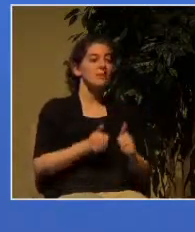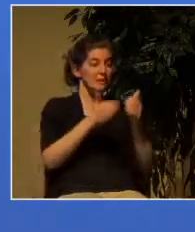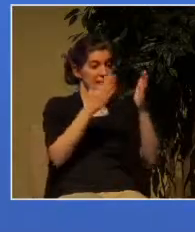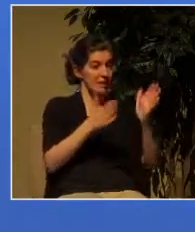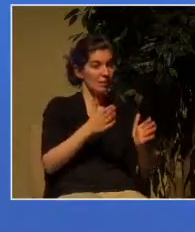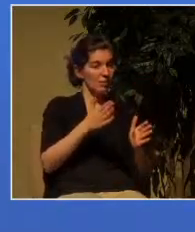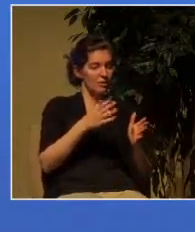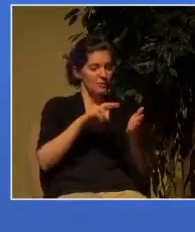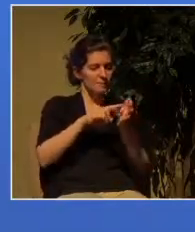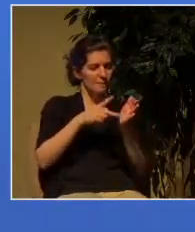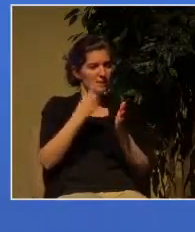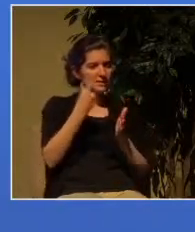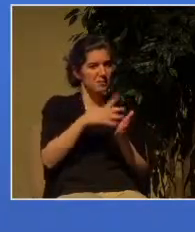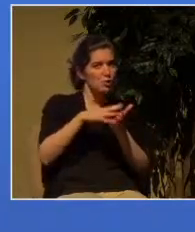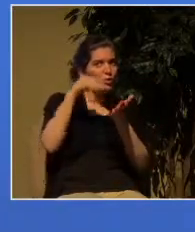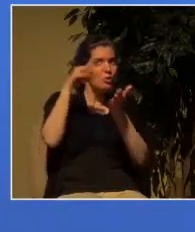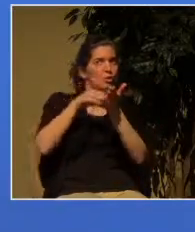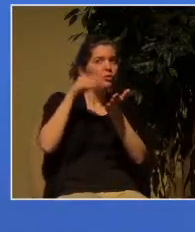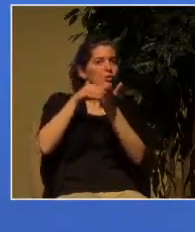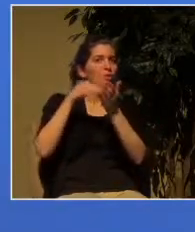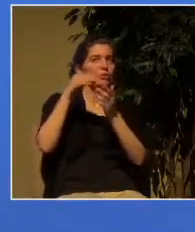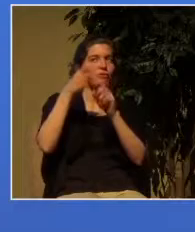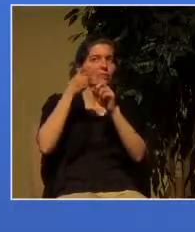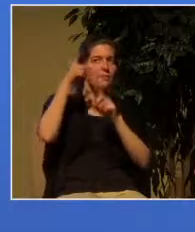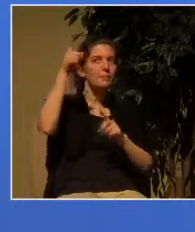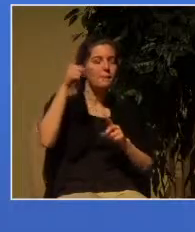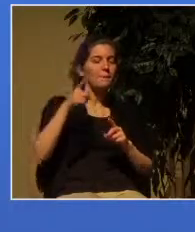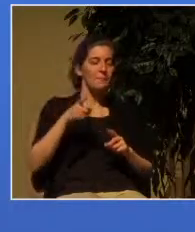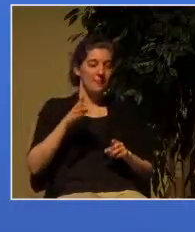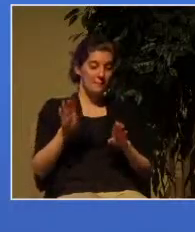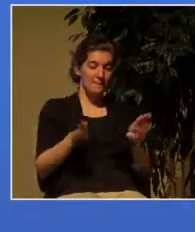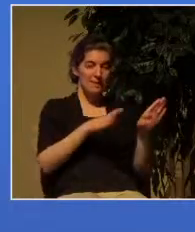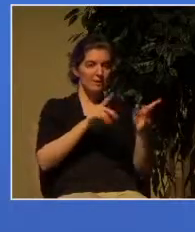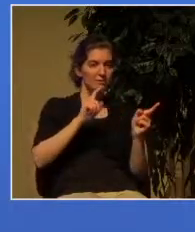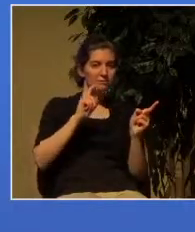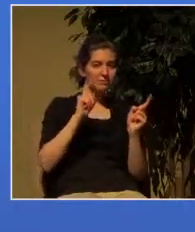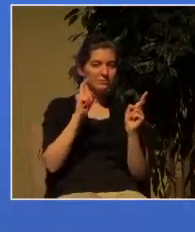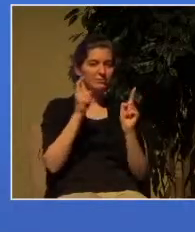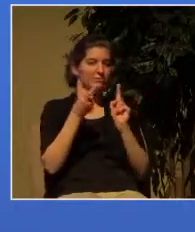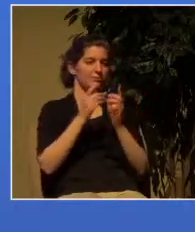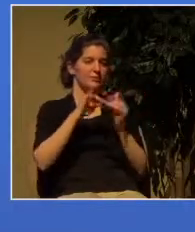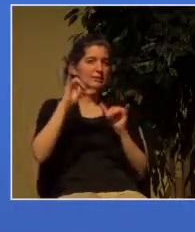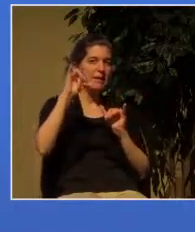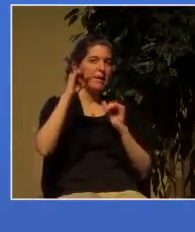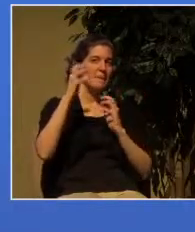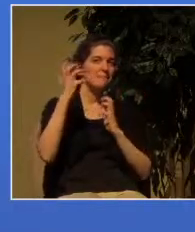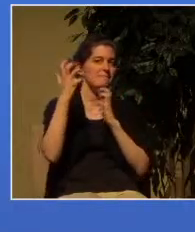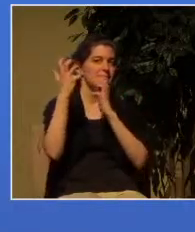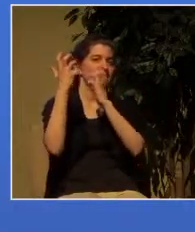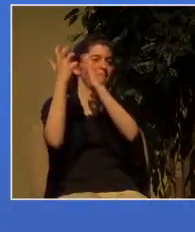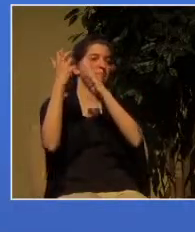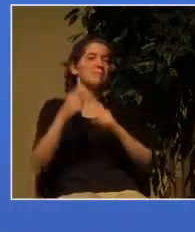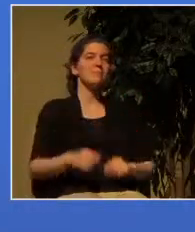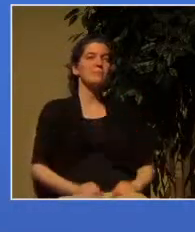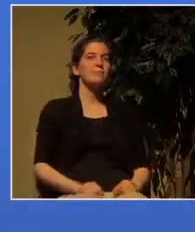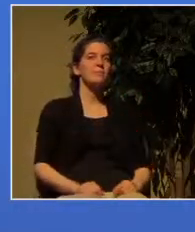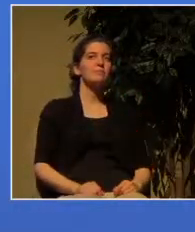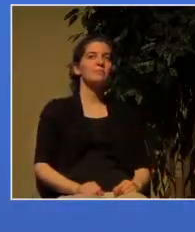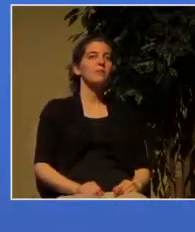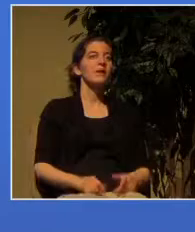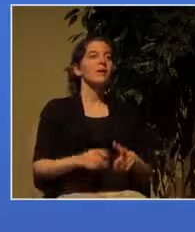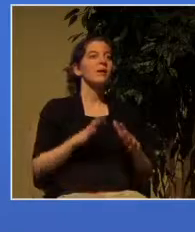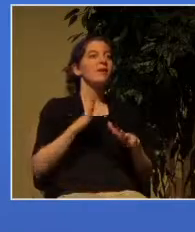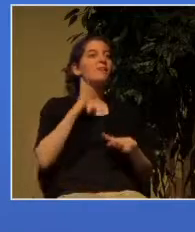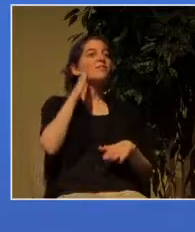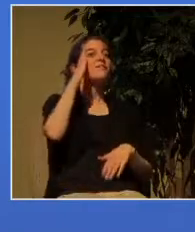our behavior so that we become like the master and it means ultimately sharing in his